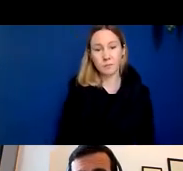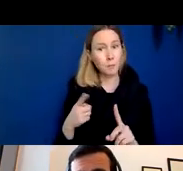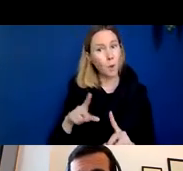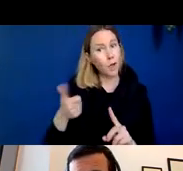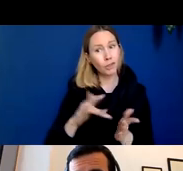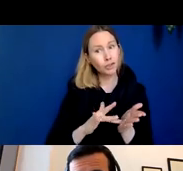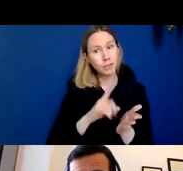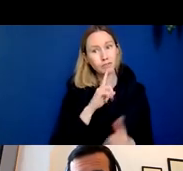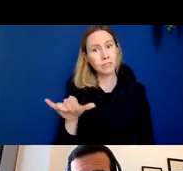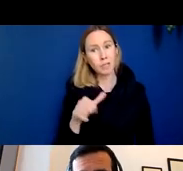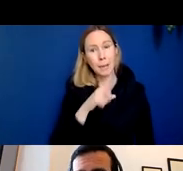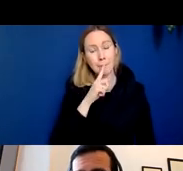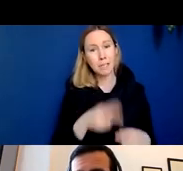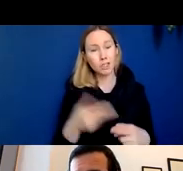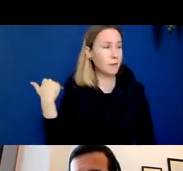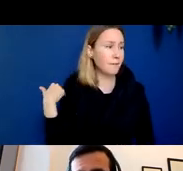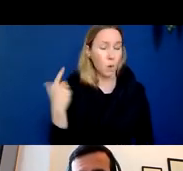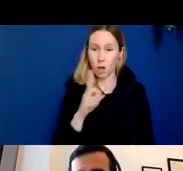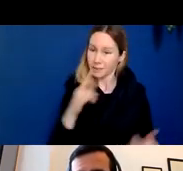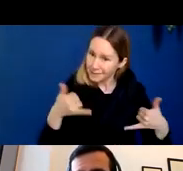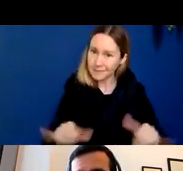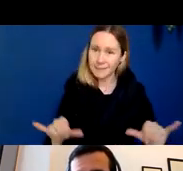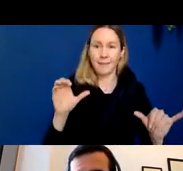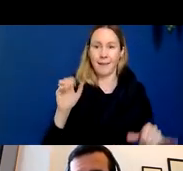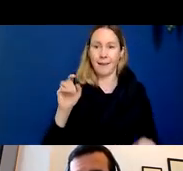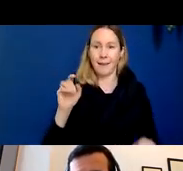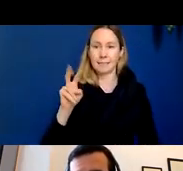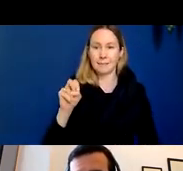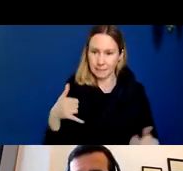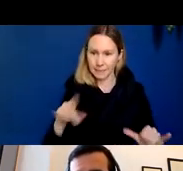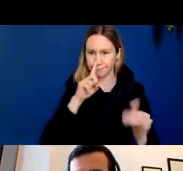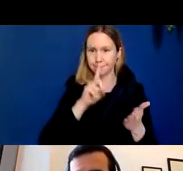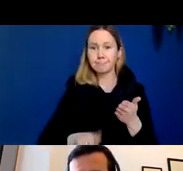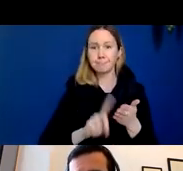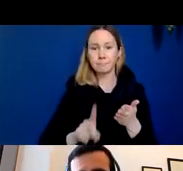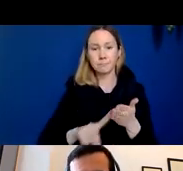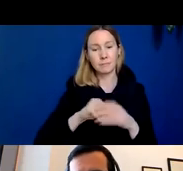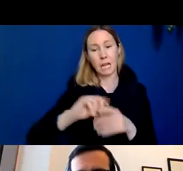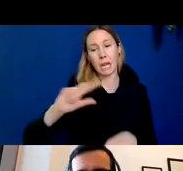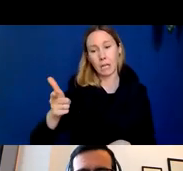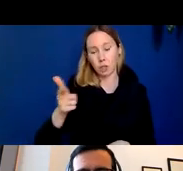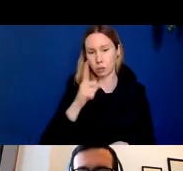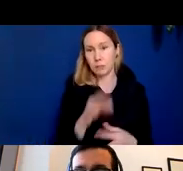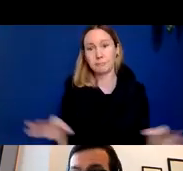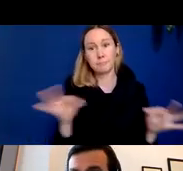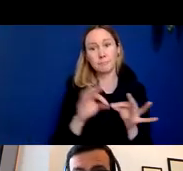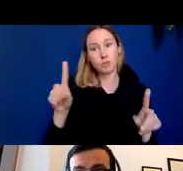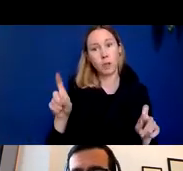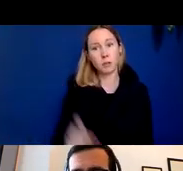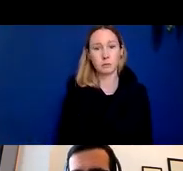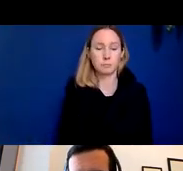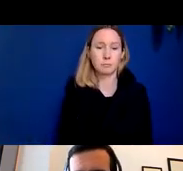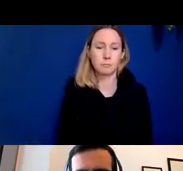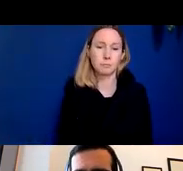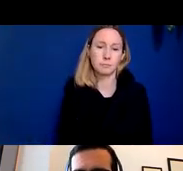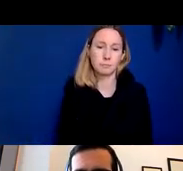that are very similar that I mentioned earlier are still actively being investigated in later stage pivotal trials so there's still a lot